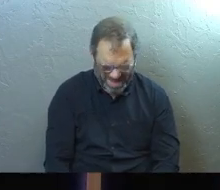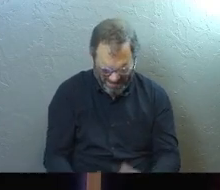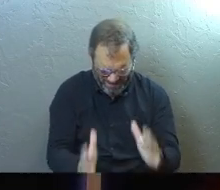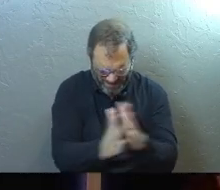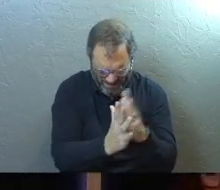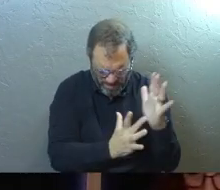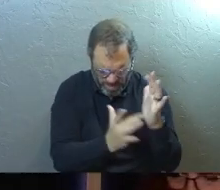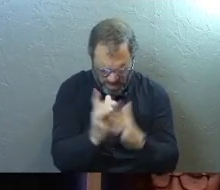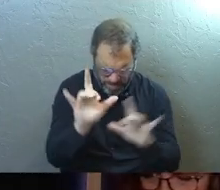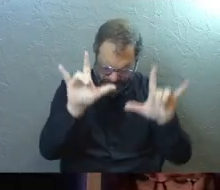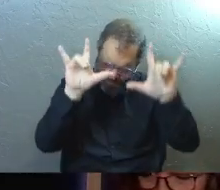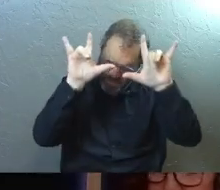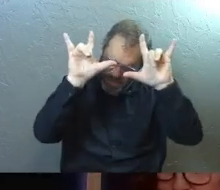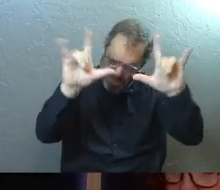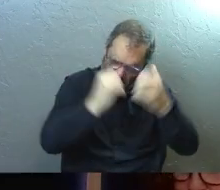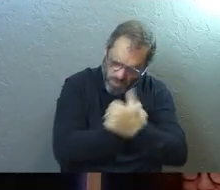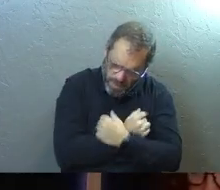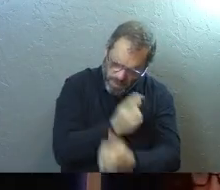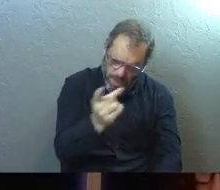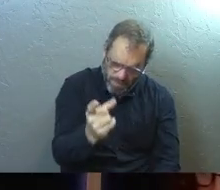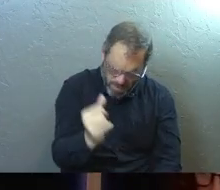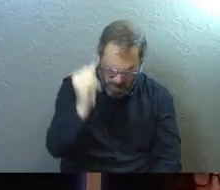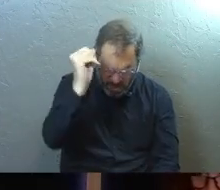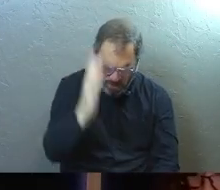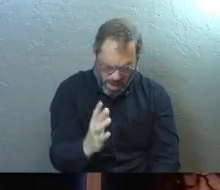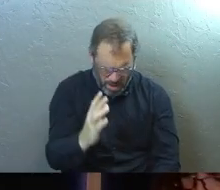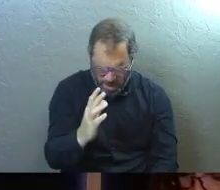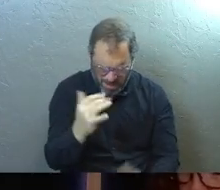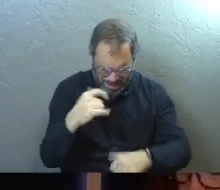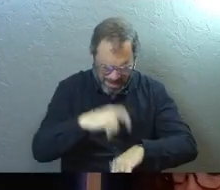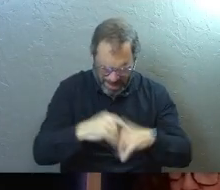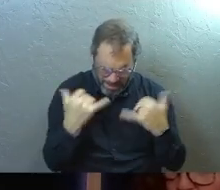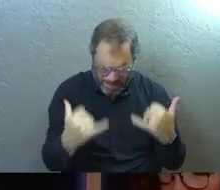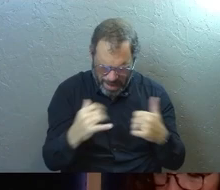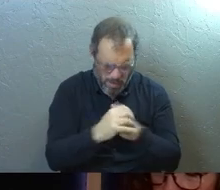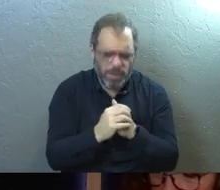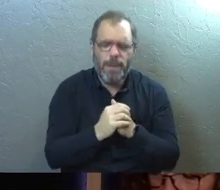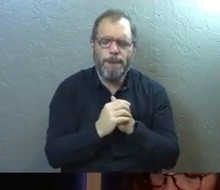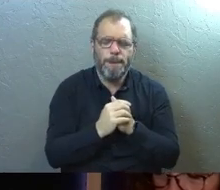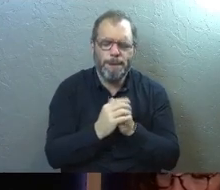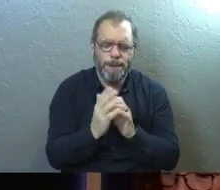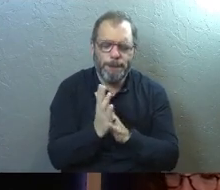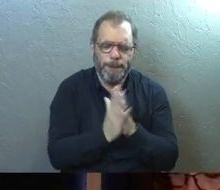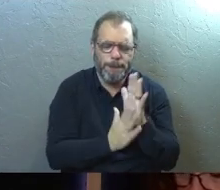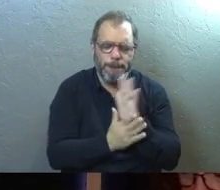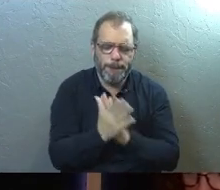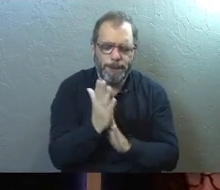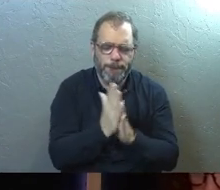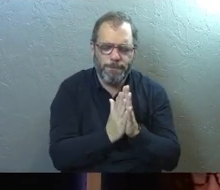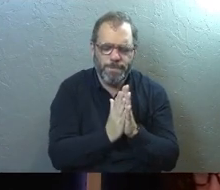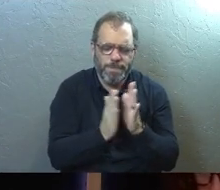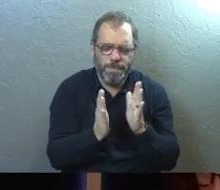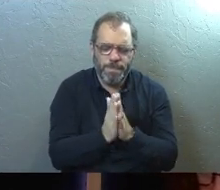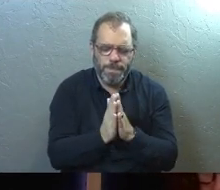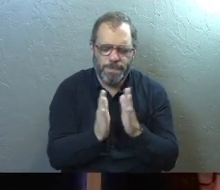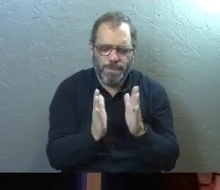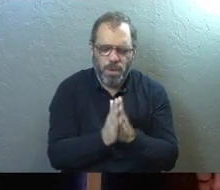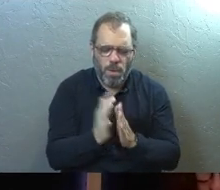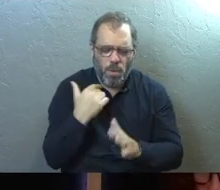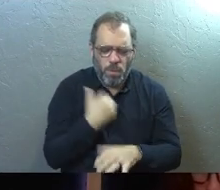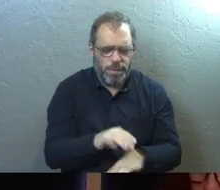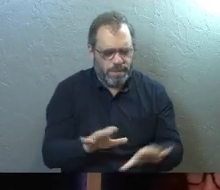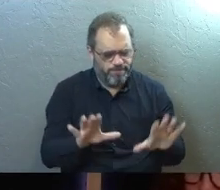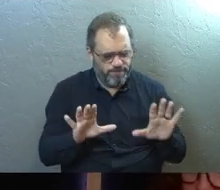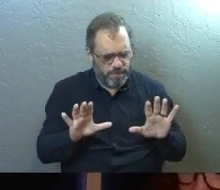Well, Jesus, we love you. And God, we just come to this moment and God, we're just going to be still.